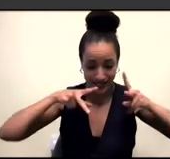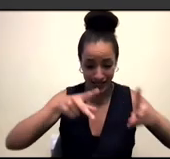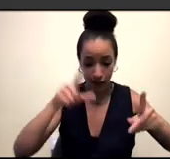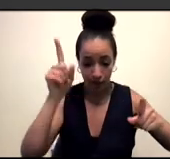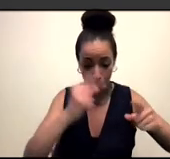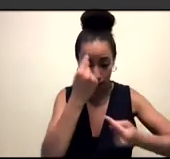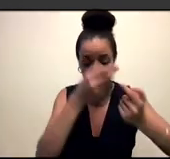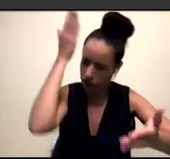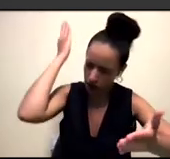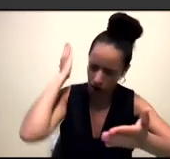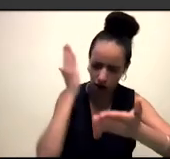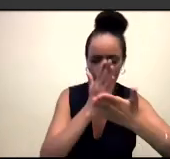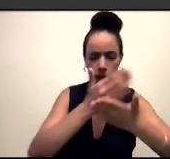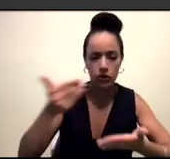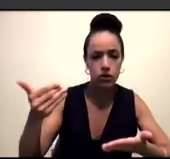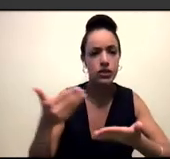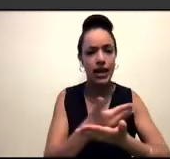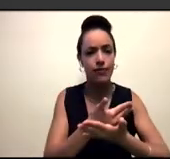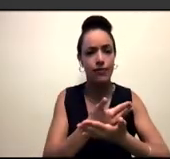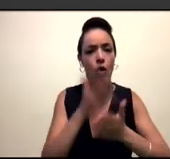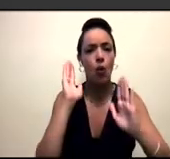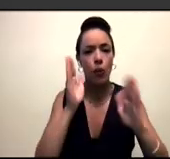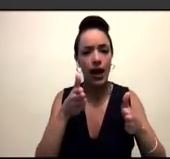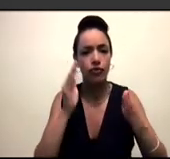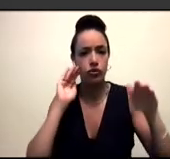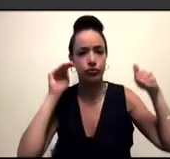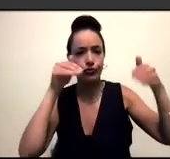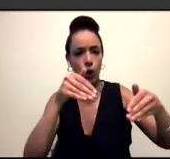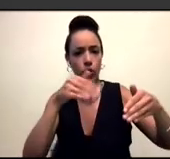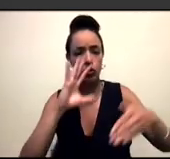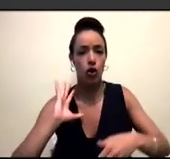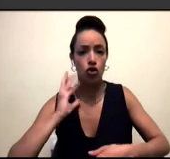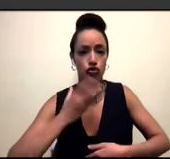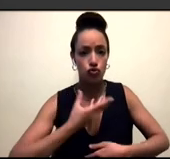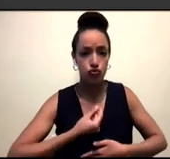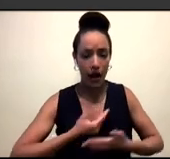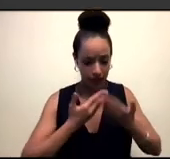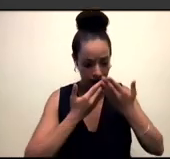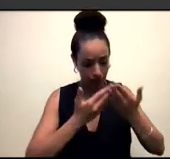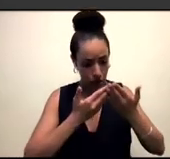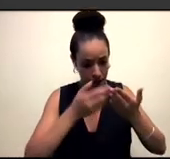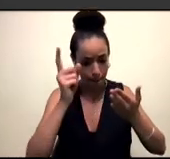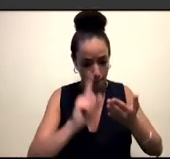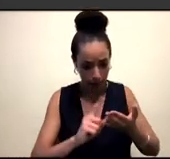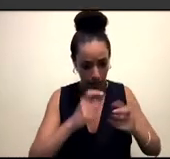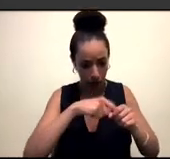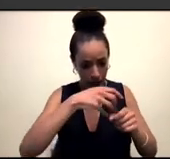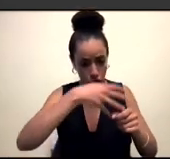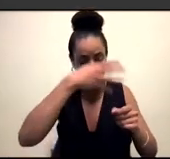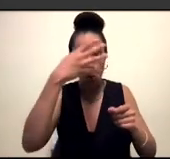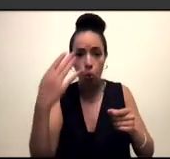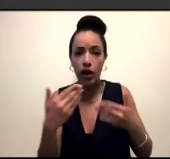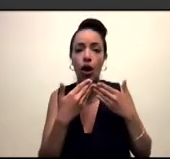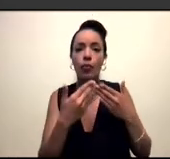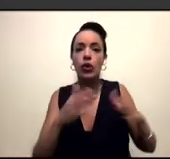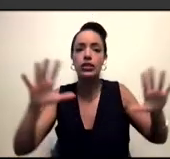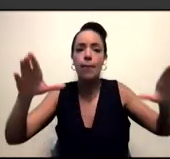in some ways it's like set, we need to center like trans Muslim people in queer, uh, Muslim spaces. Like, it's just